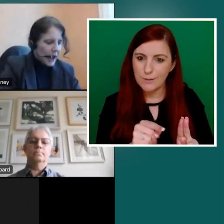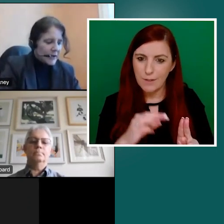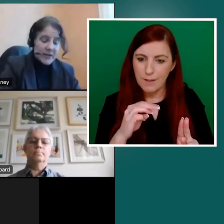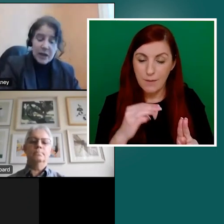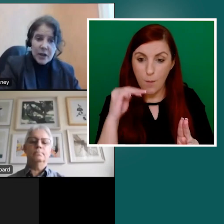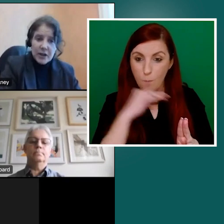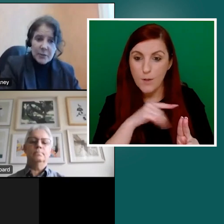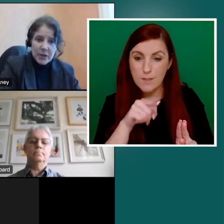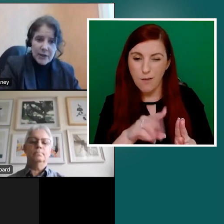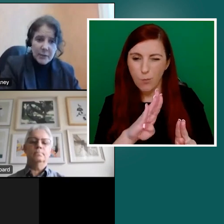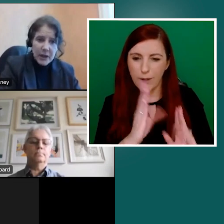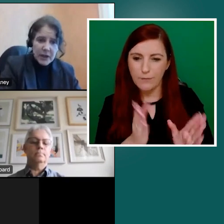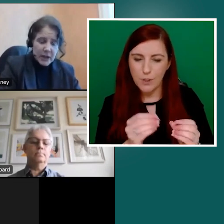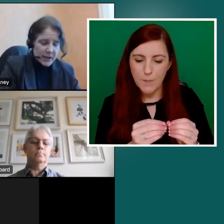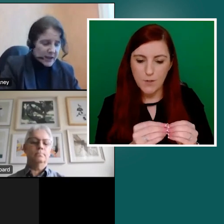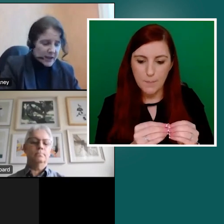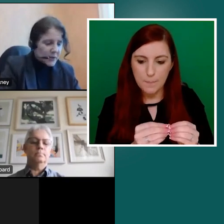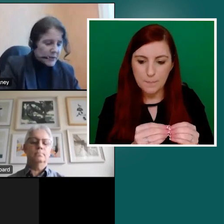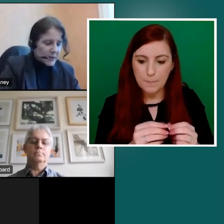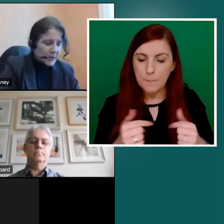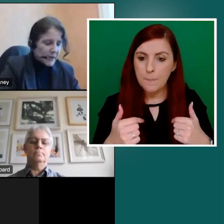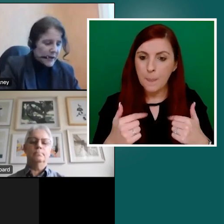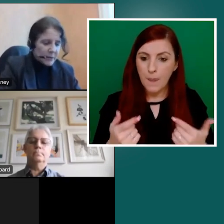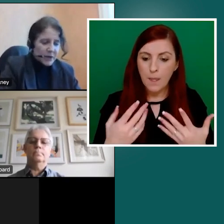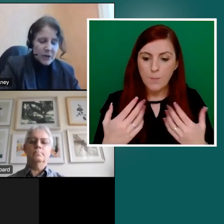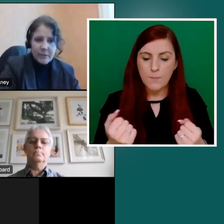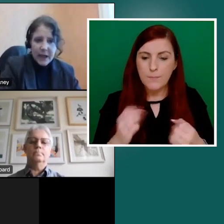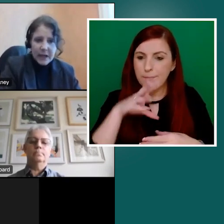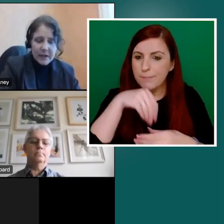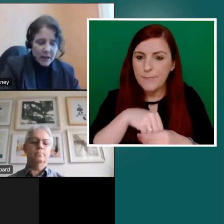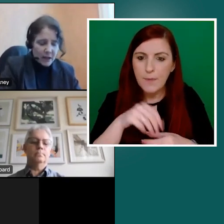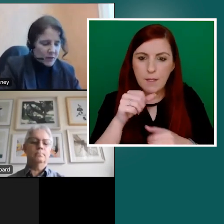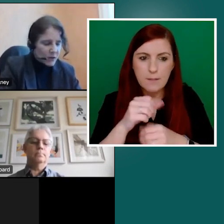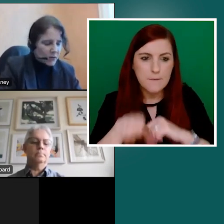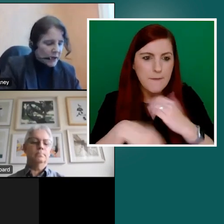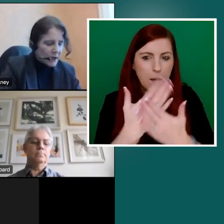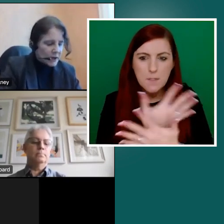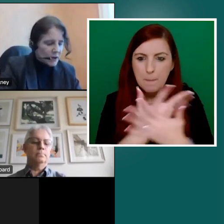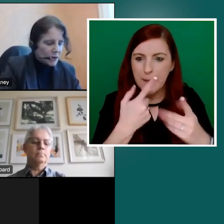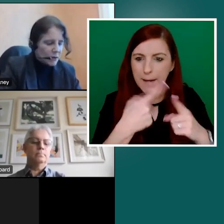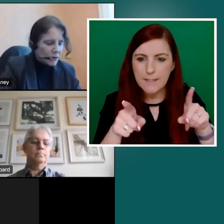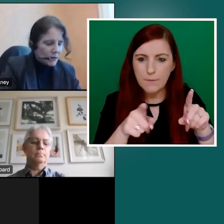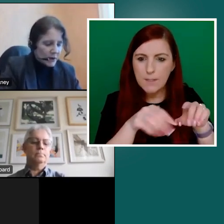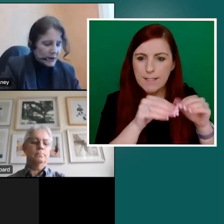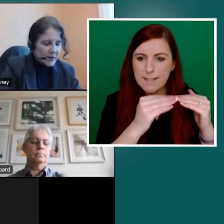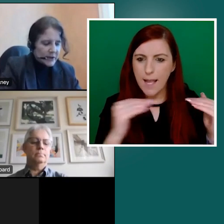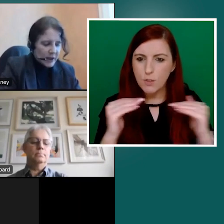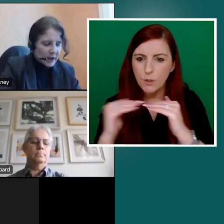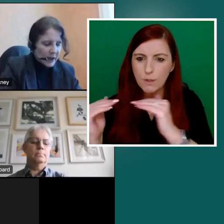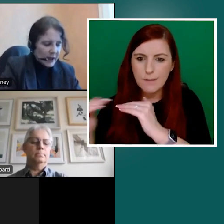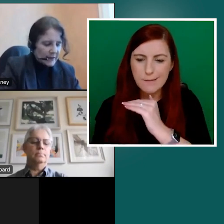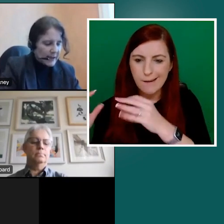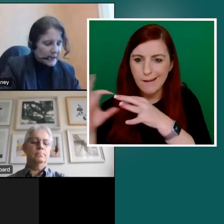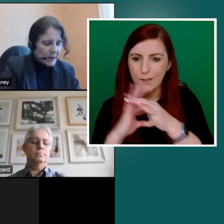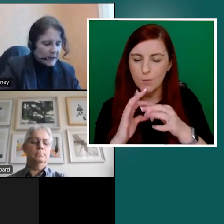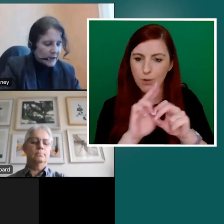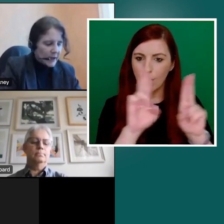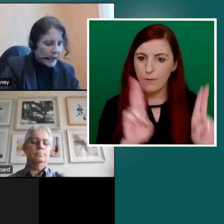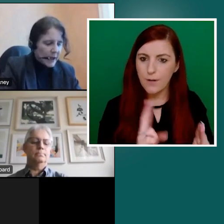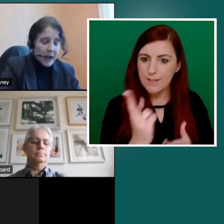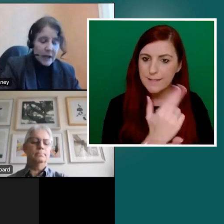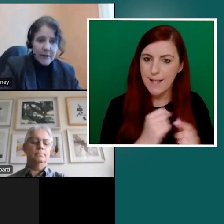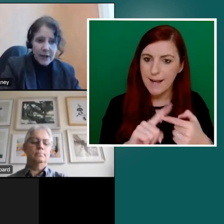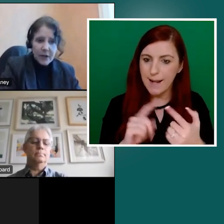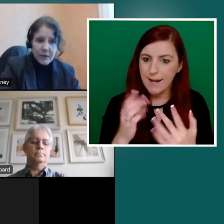The Centre has participated as experts in the development of many standards related to universal design and accessibility.